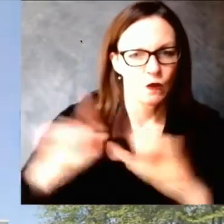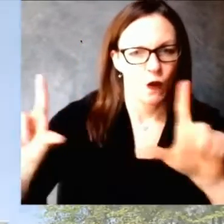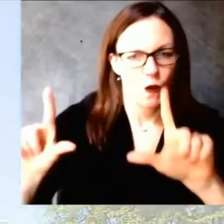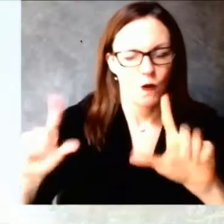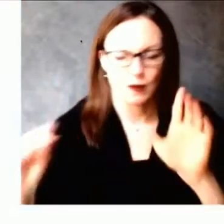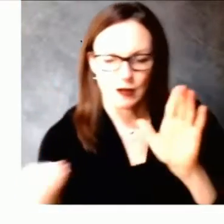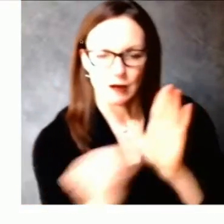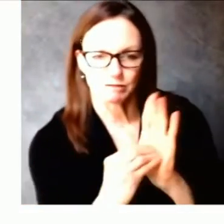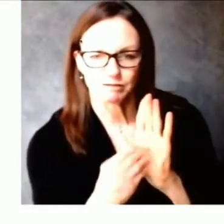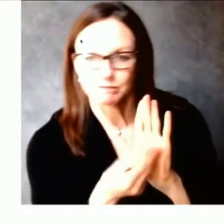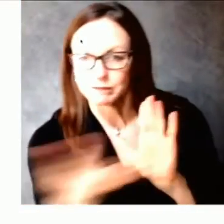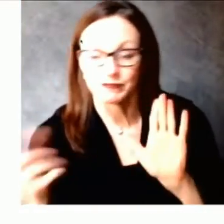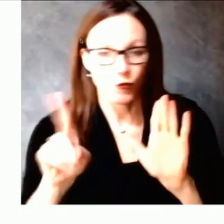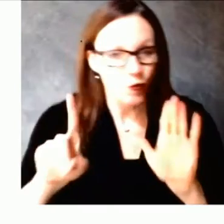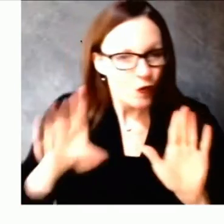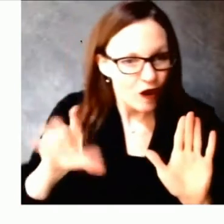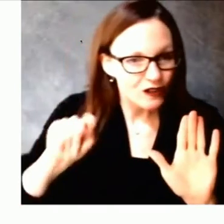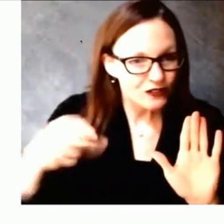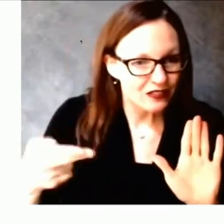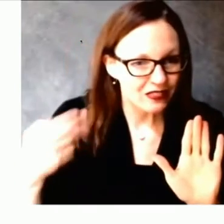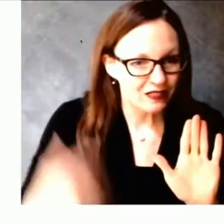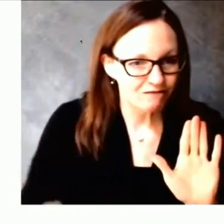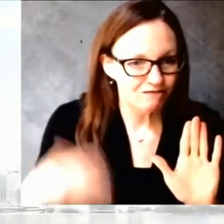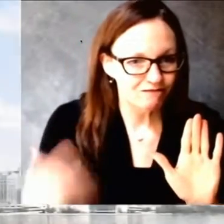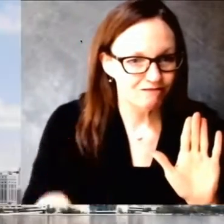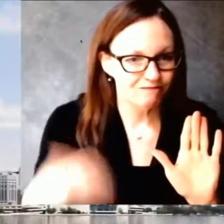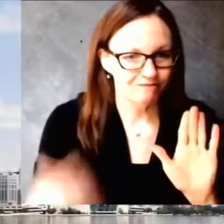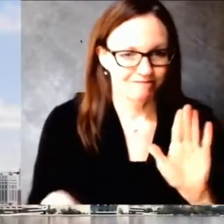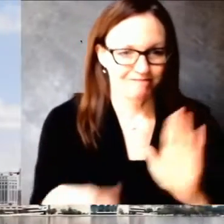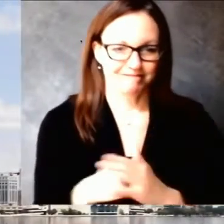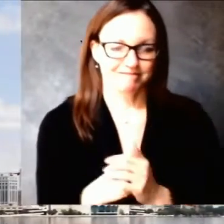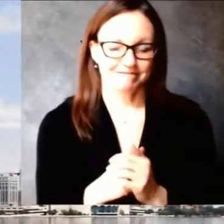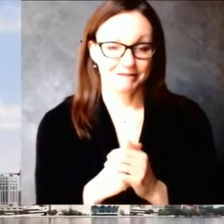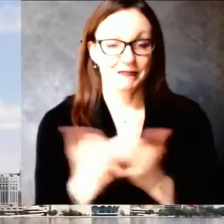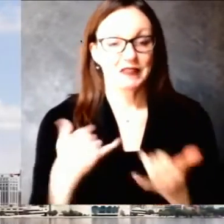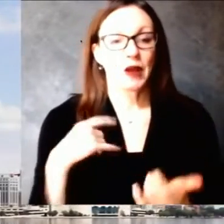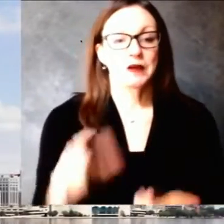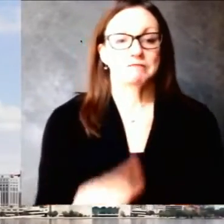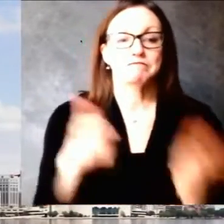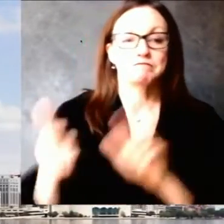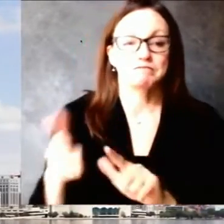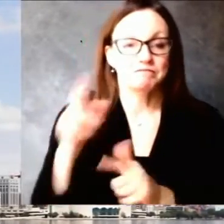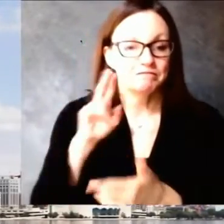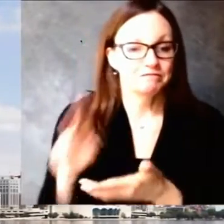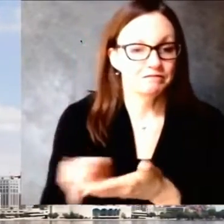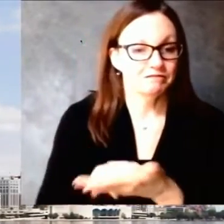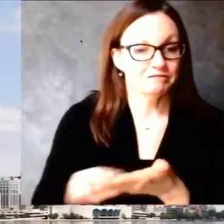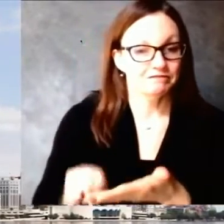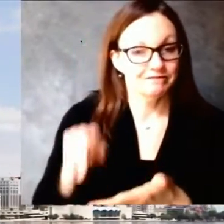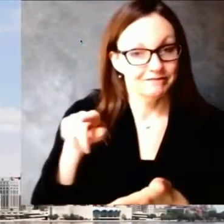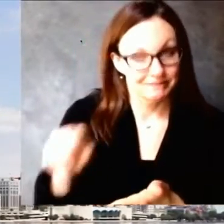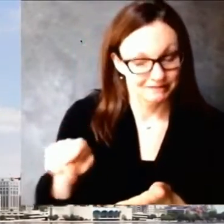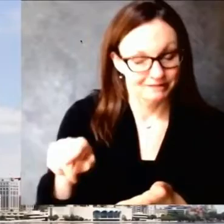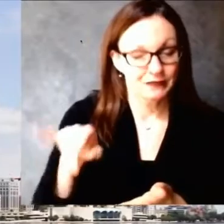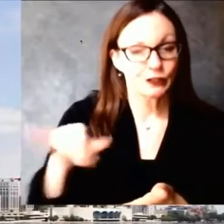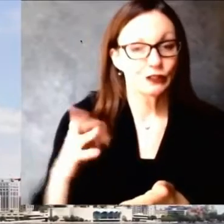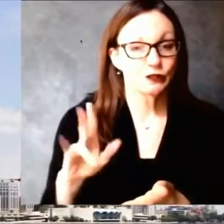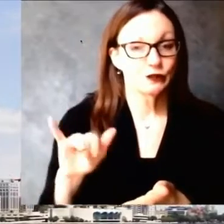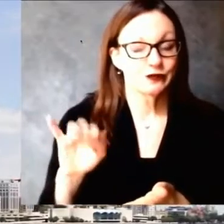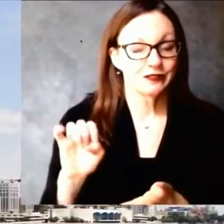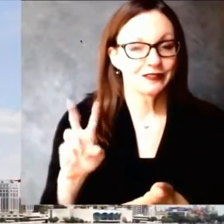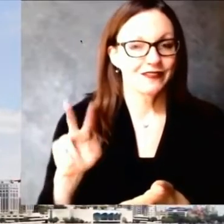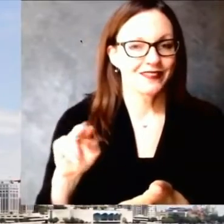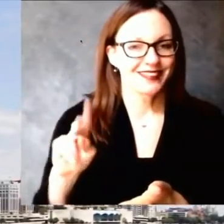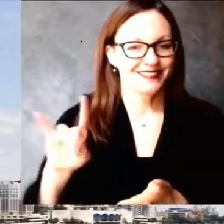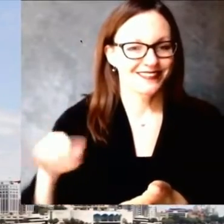Secretary Julie Willems Van Dyke and Dr. Stephanie Schauer, Division of Public Health Immunization Program Manager and part of our COVID response